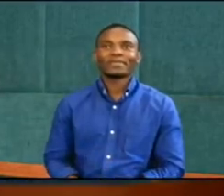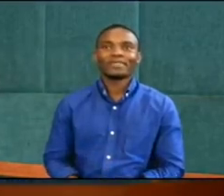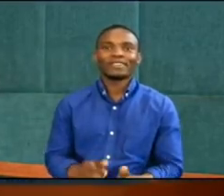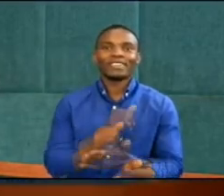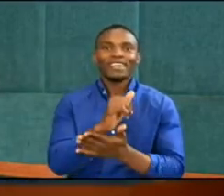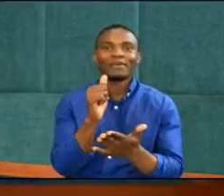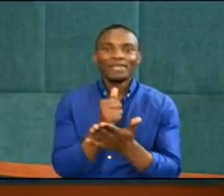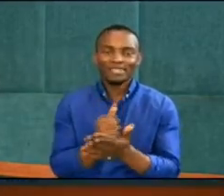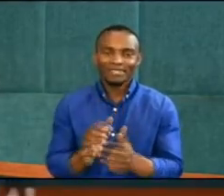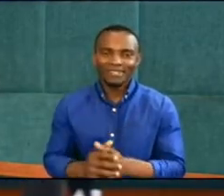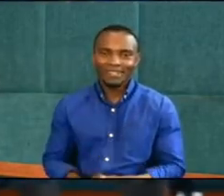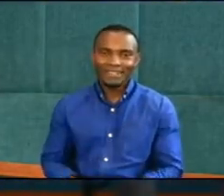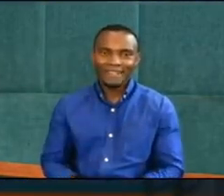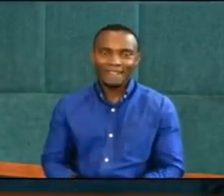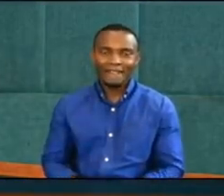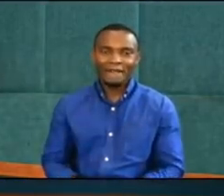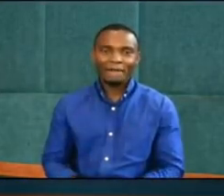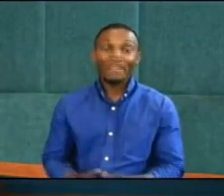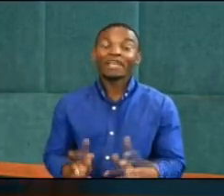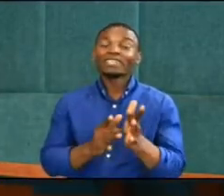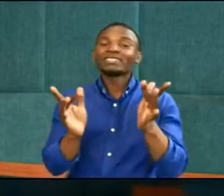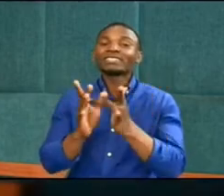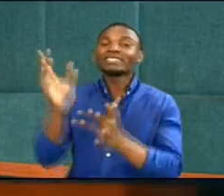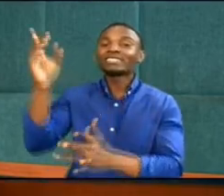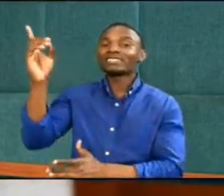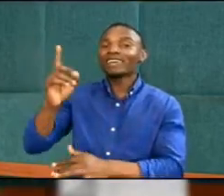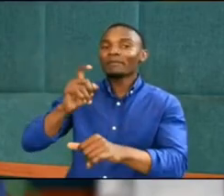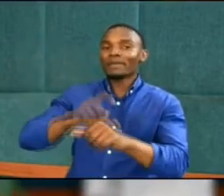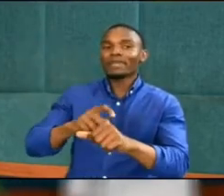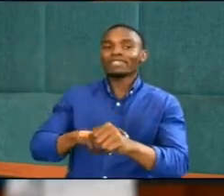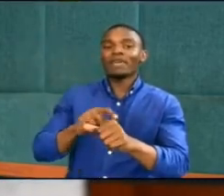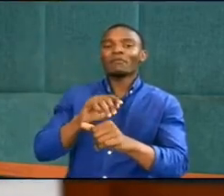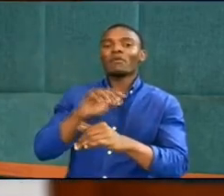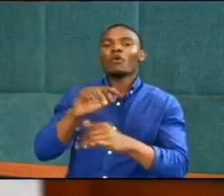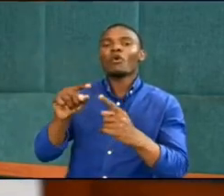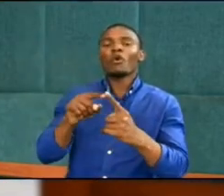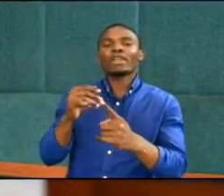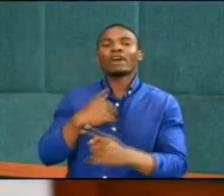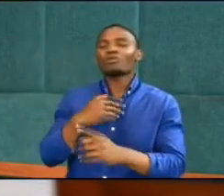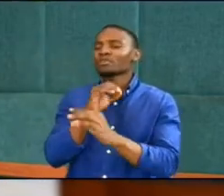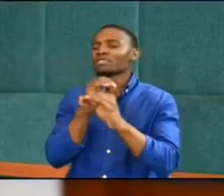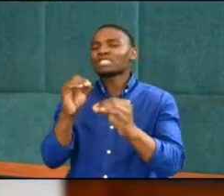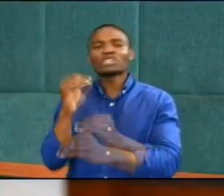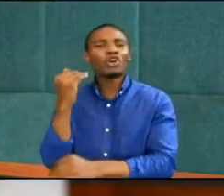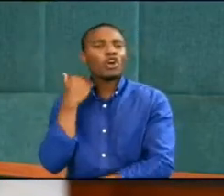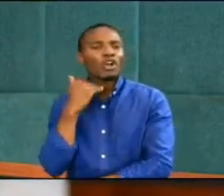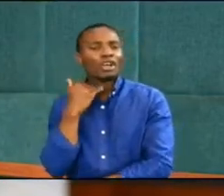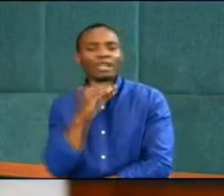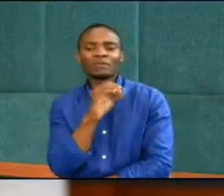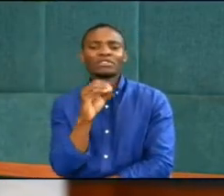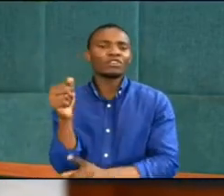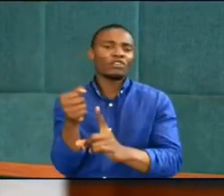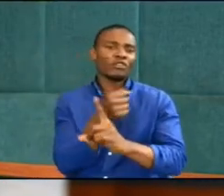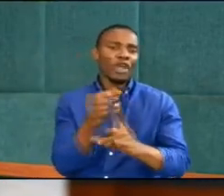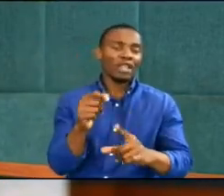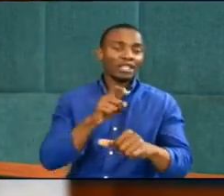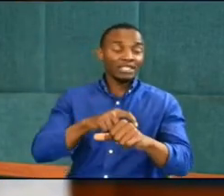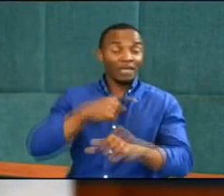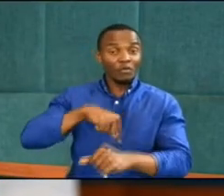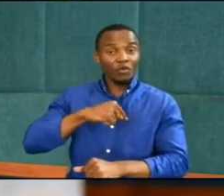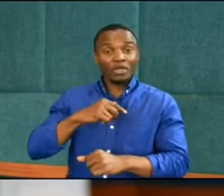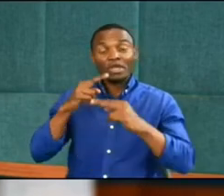Amen. He is coming at a time when there is no crime and no violence. In other words, peace and